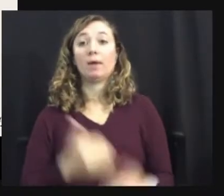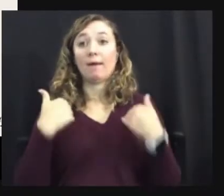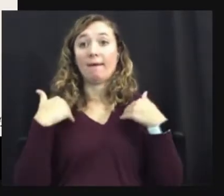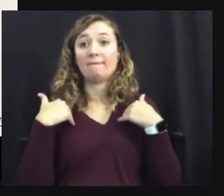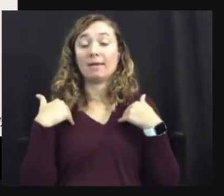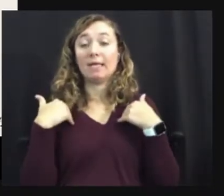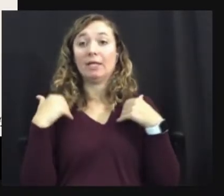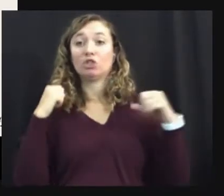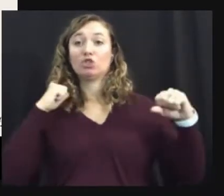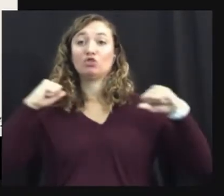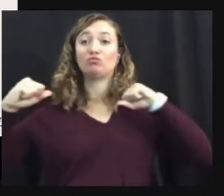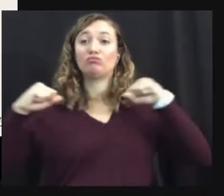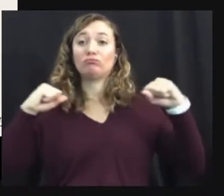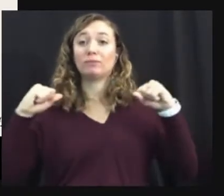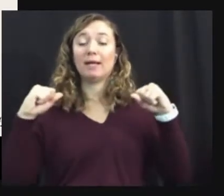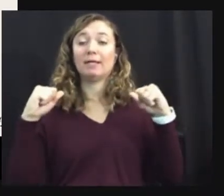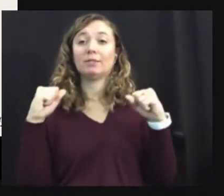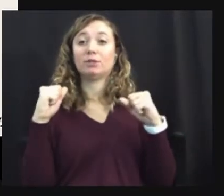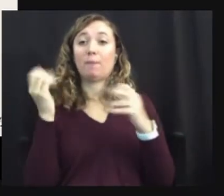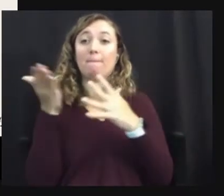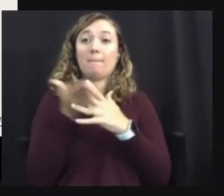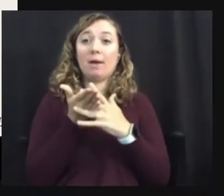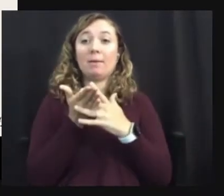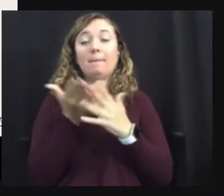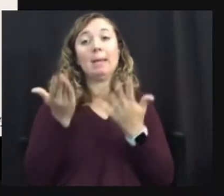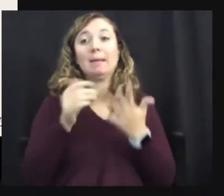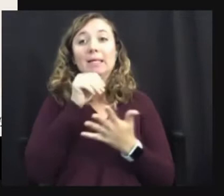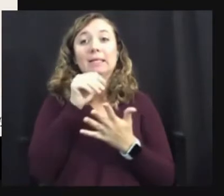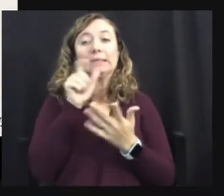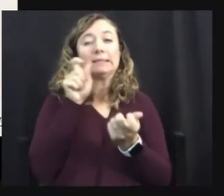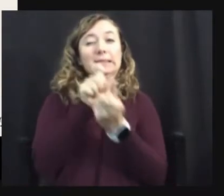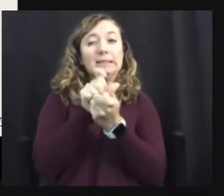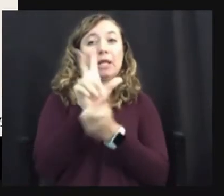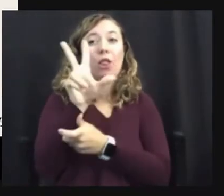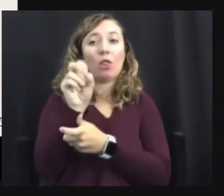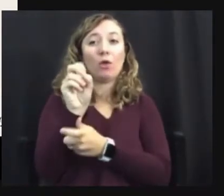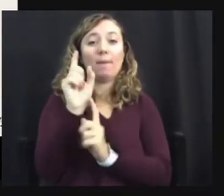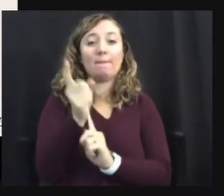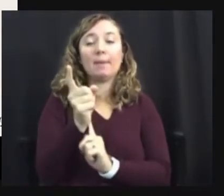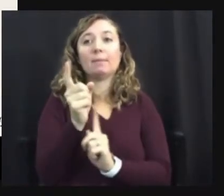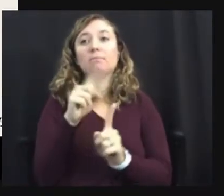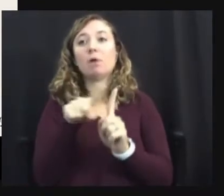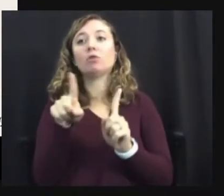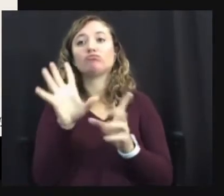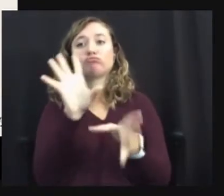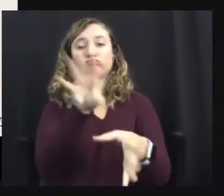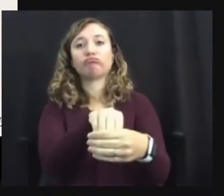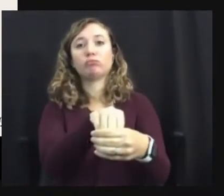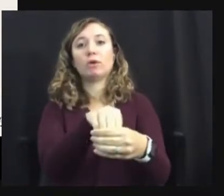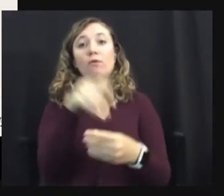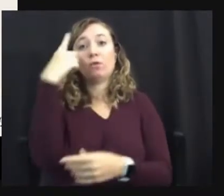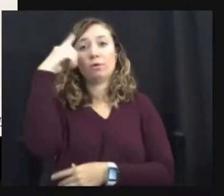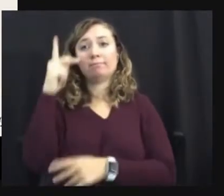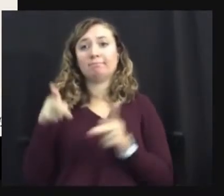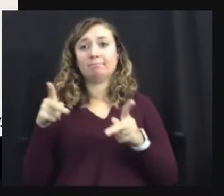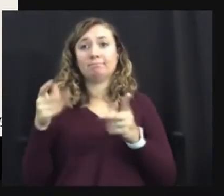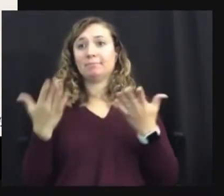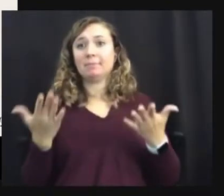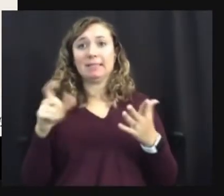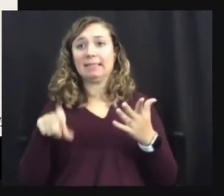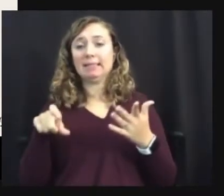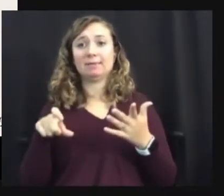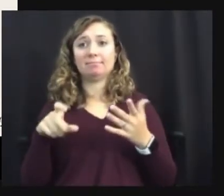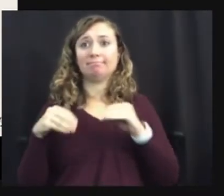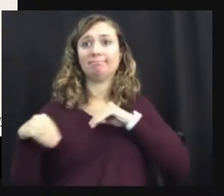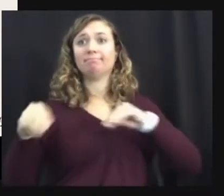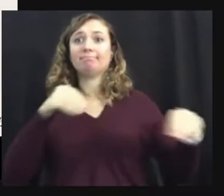not be exactly at 30 minutes, but, um, but I will include a stretch, stretch break for those people who need to just wiggle their bodies a little